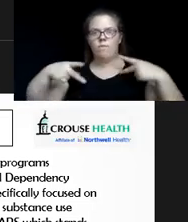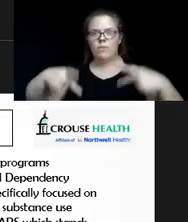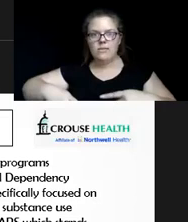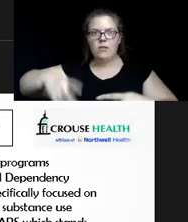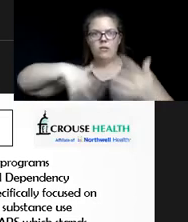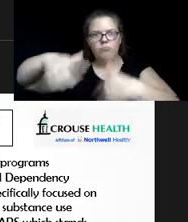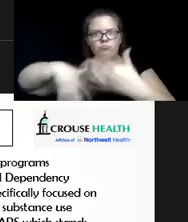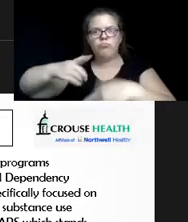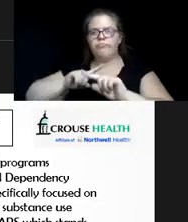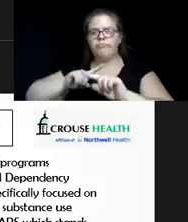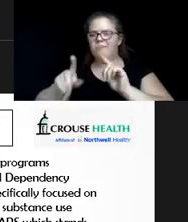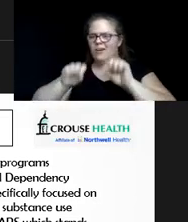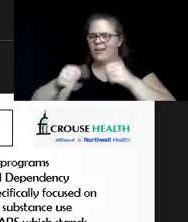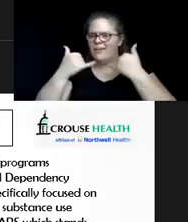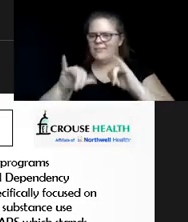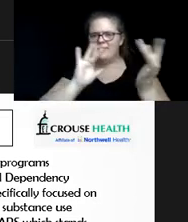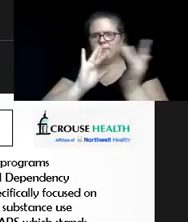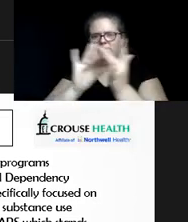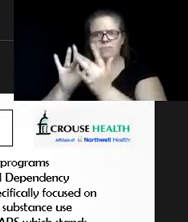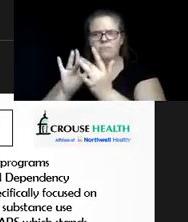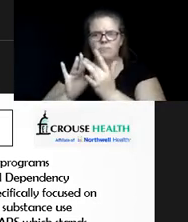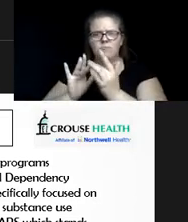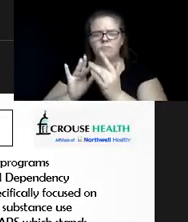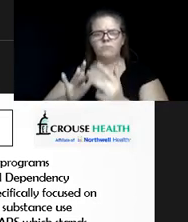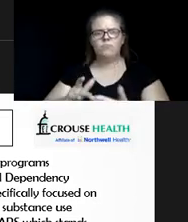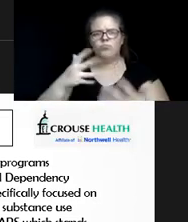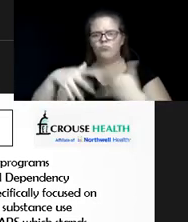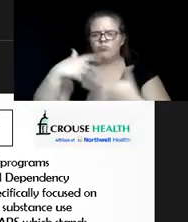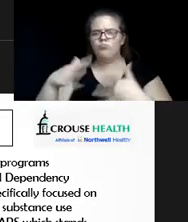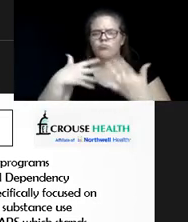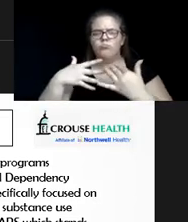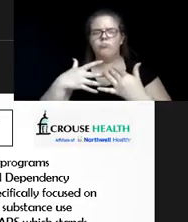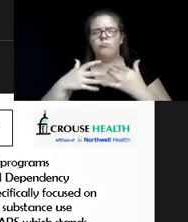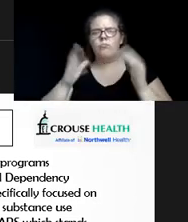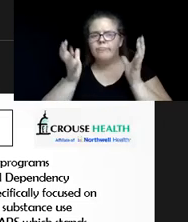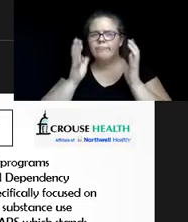doesn't mean you cannot have that social interaction, which keeps life going.